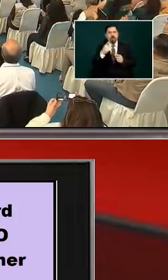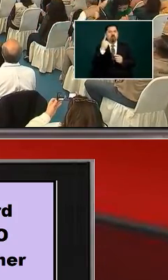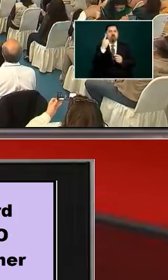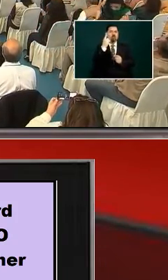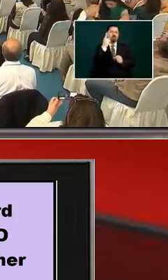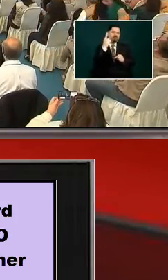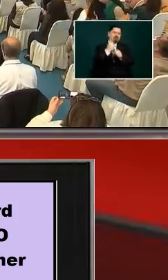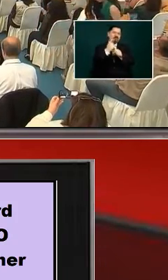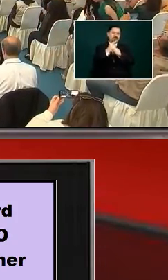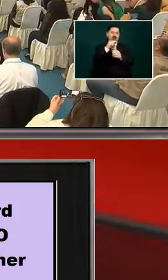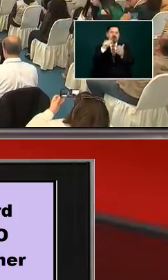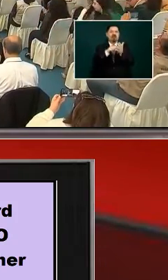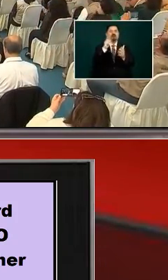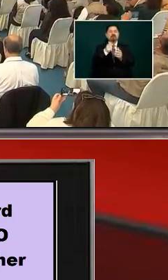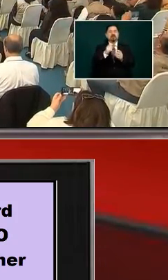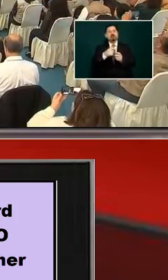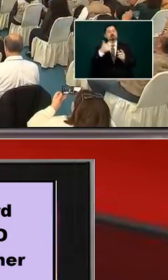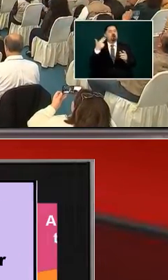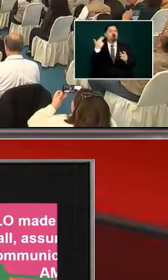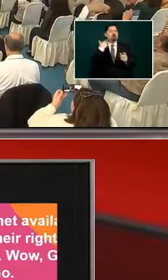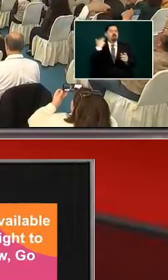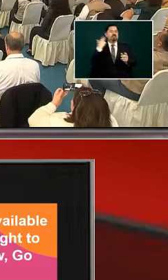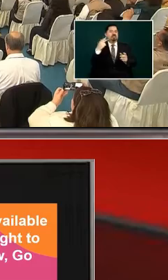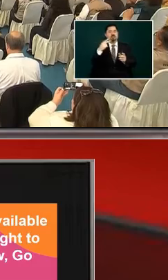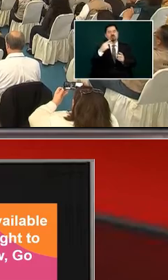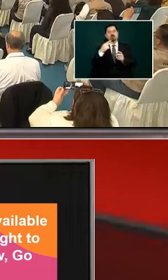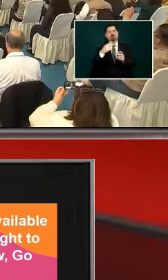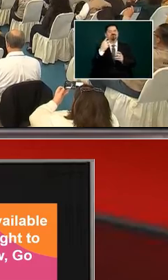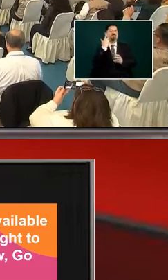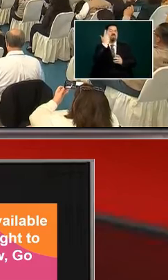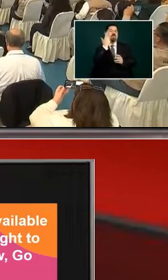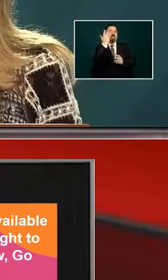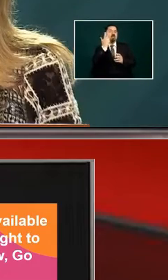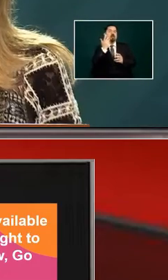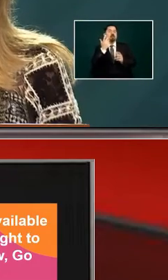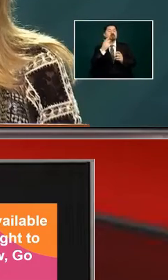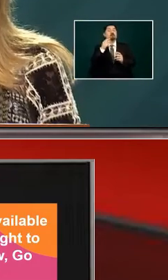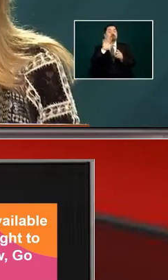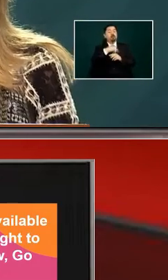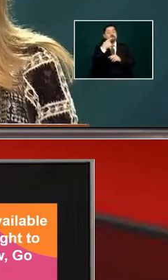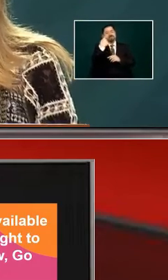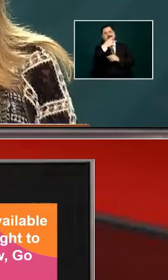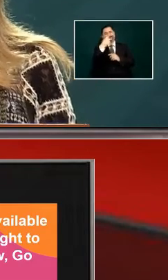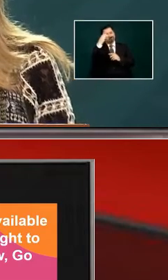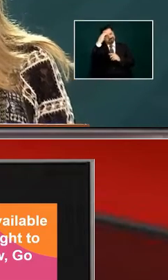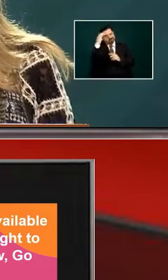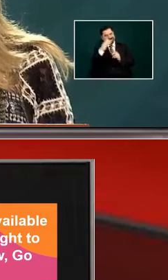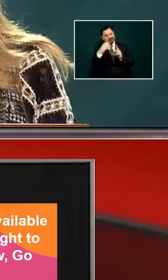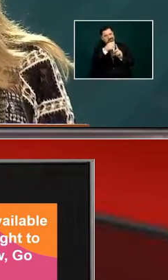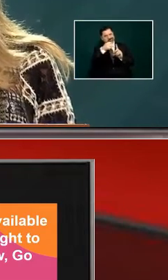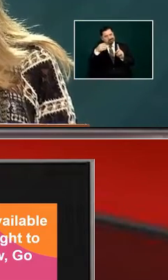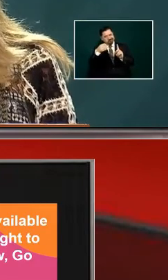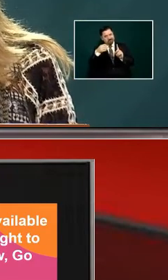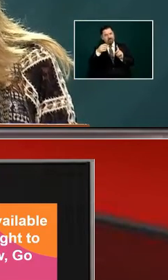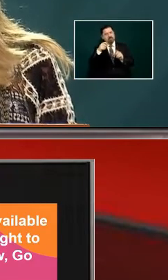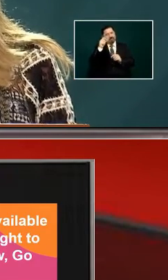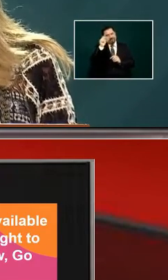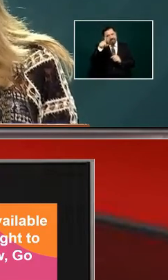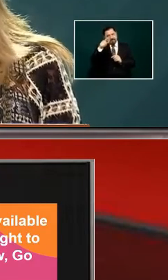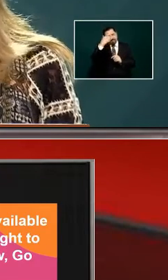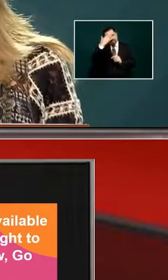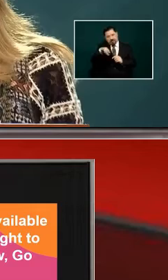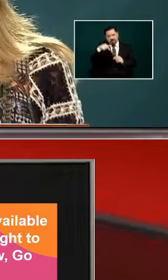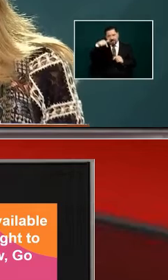where we do have is a high impact of homicide due to organized crime in our